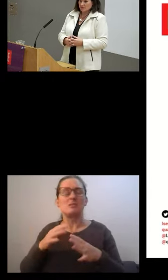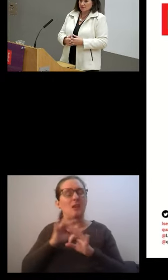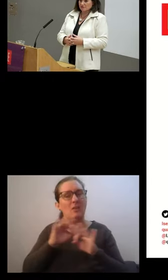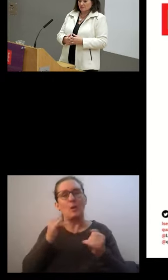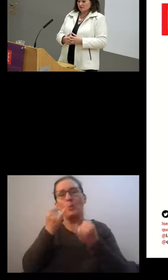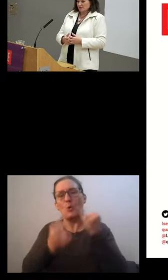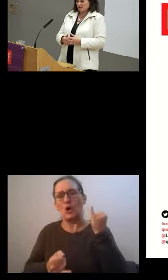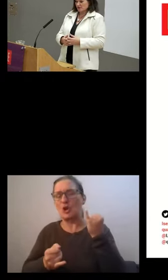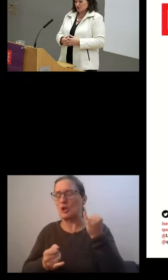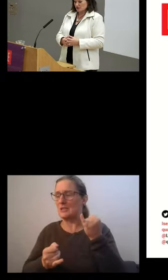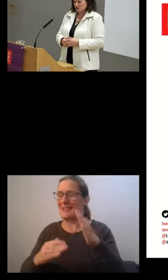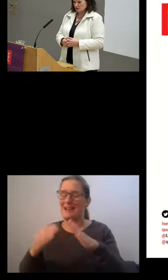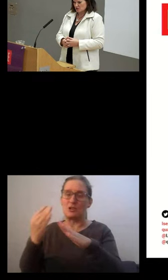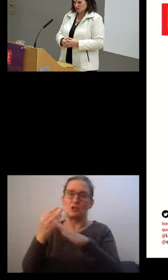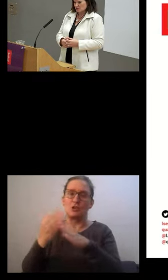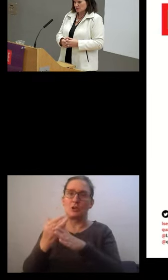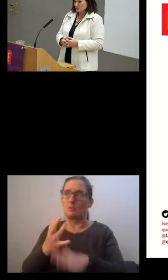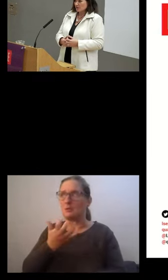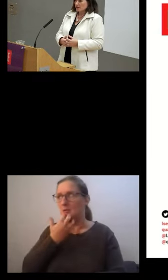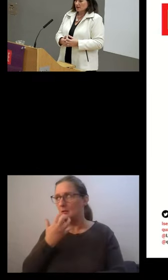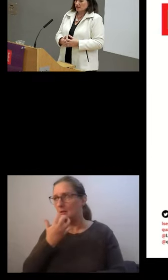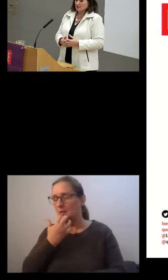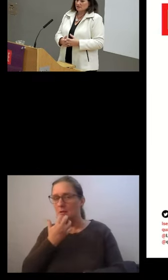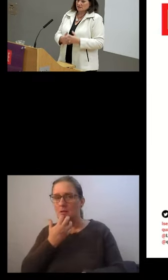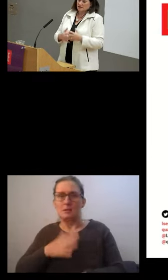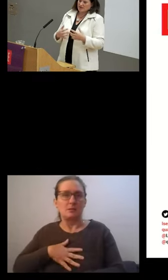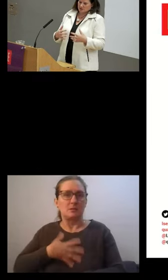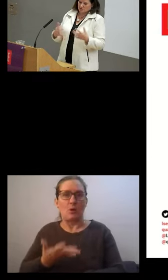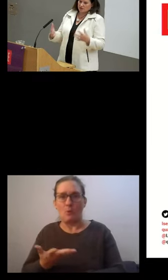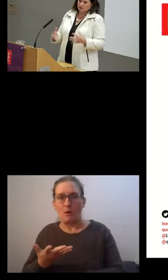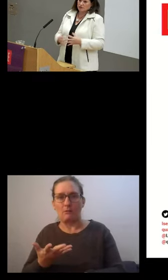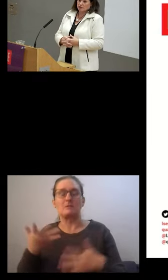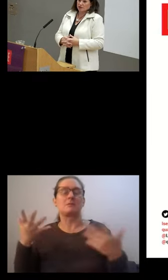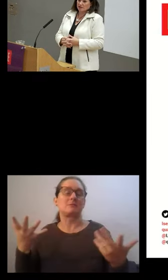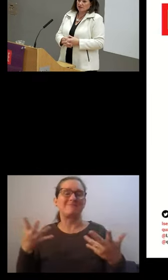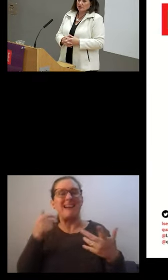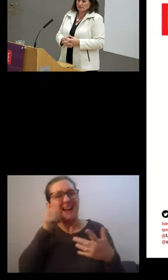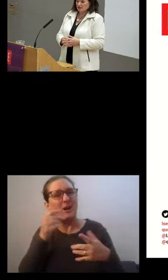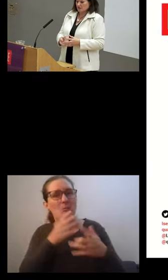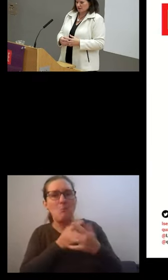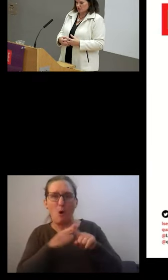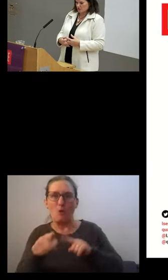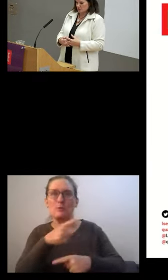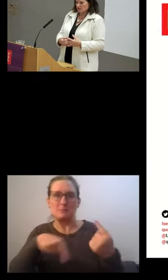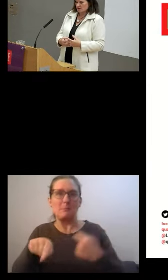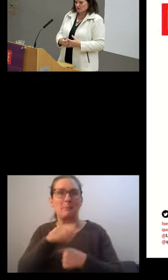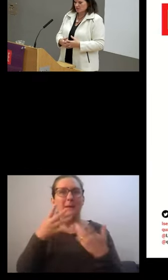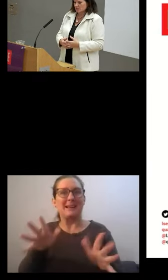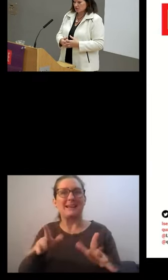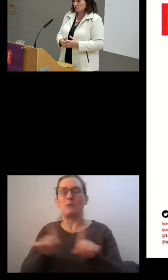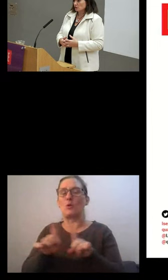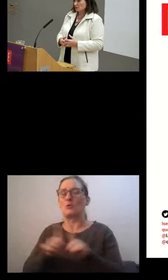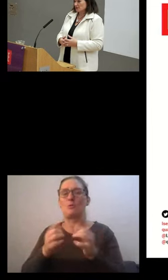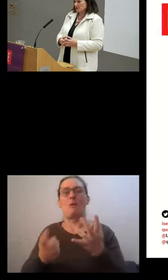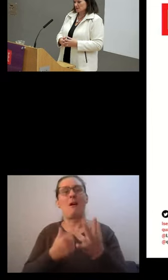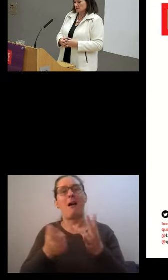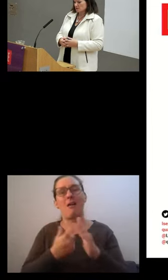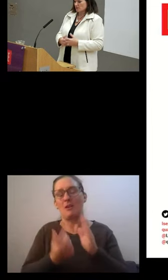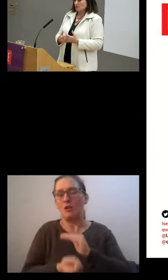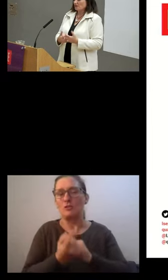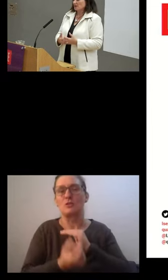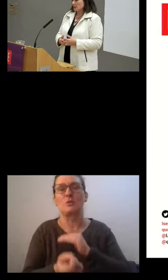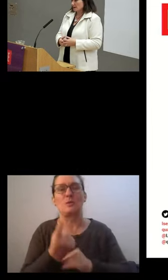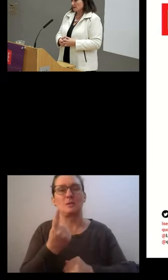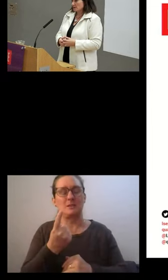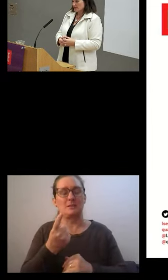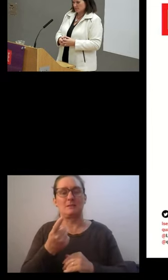Probably many of us have been in those situations before. And it, as a result, also leads to many other consequences that we don't normally consider